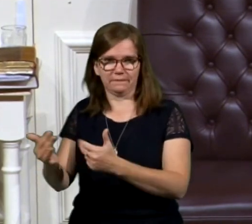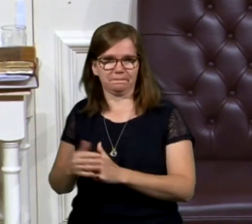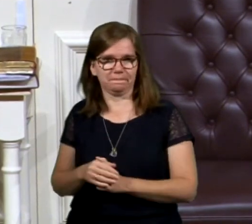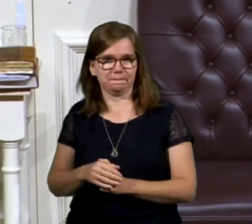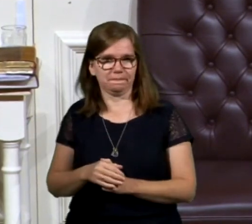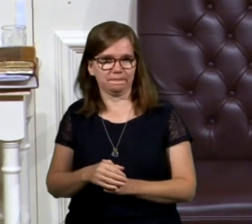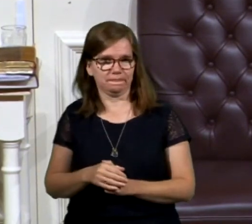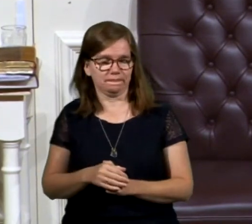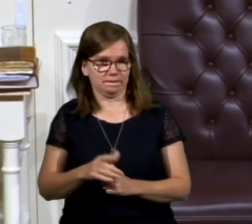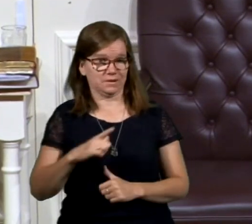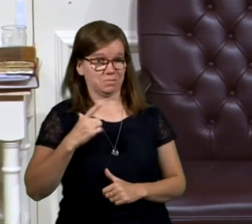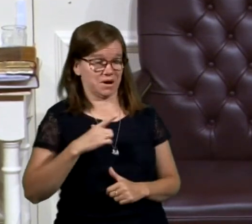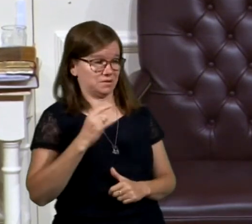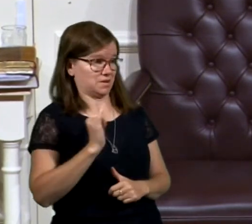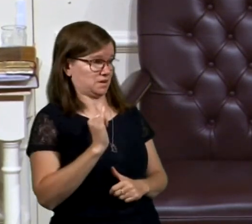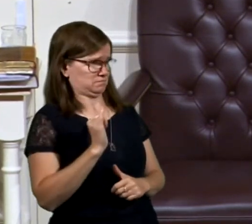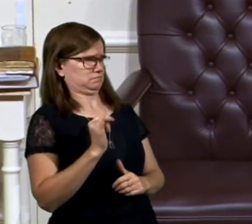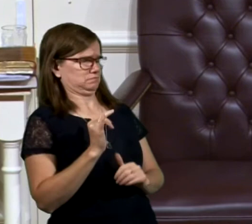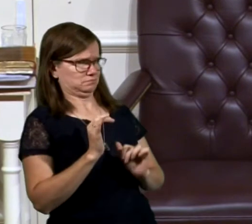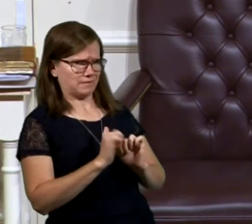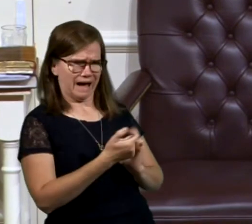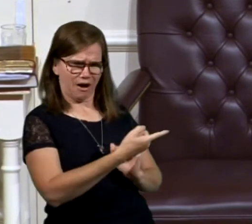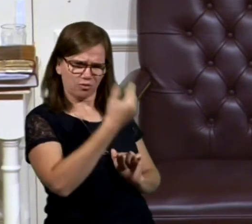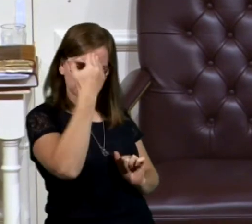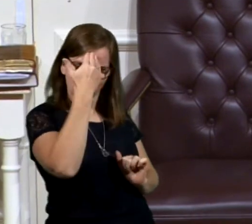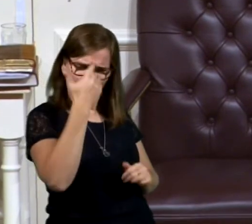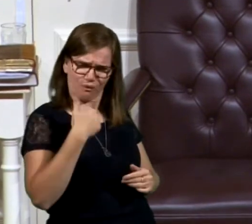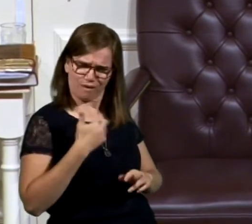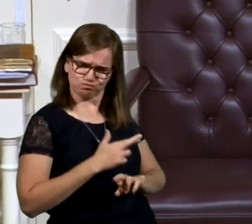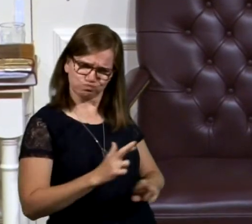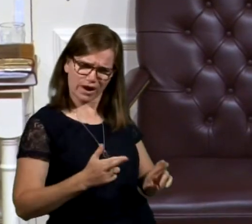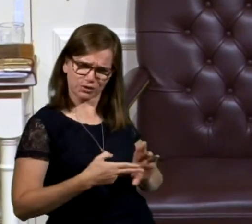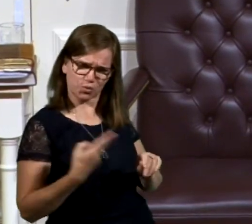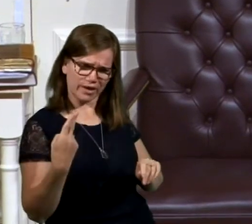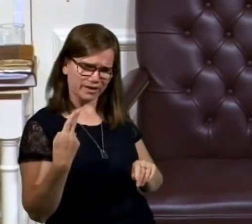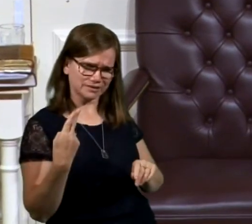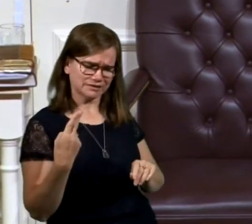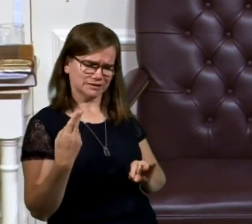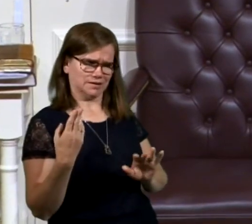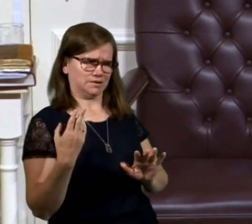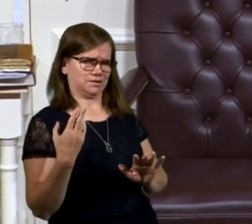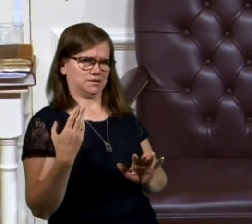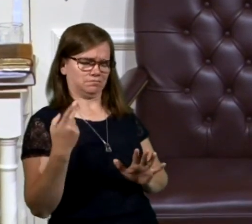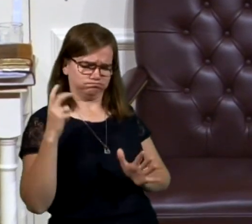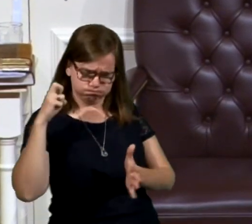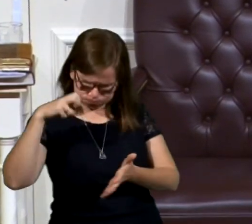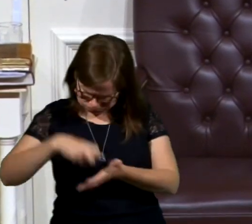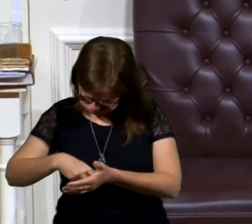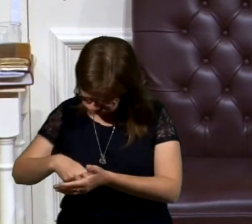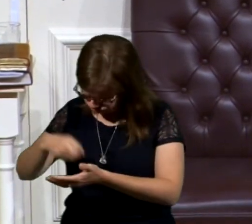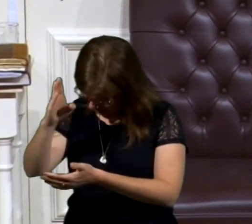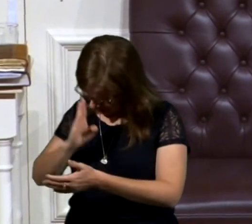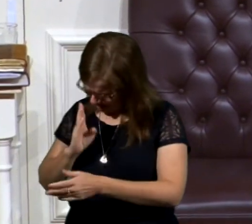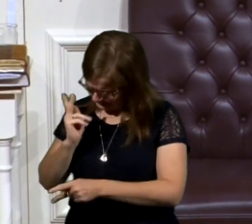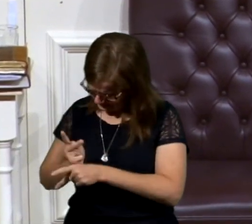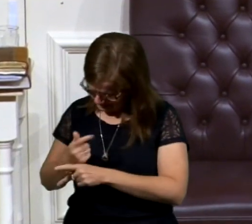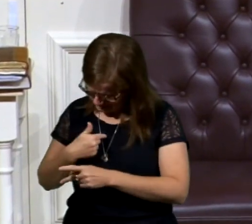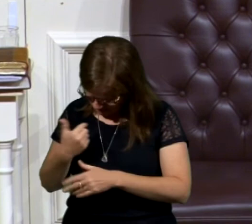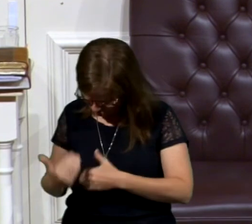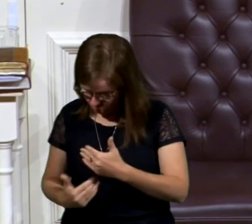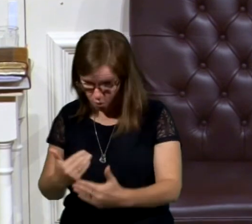And he's like, how would he know? And he fell to his feet and fell to his knees and asked, God, Lord, help me keep going.